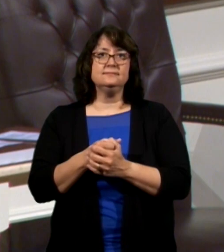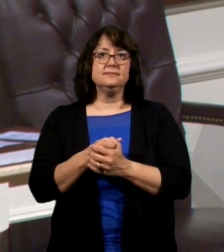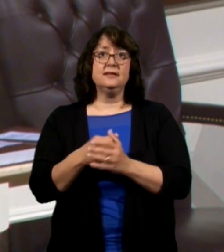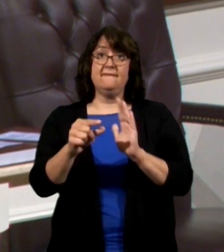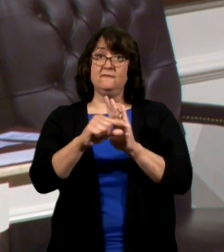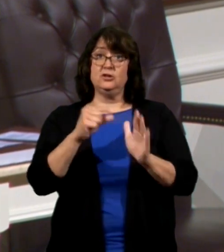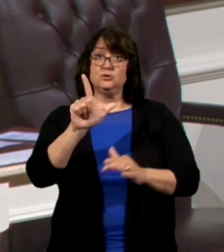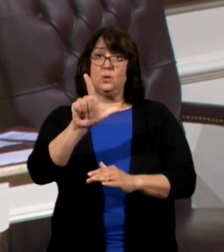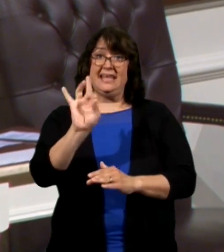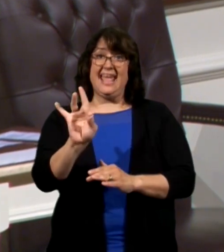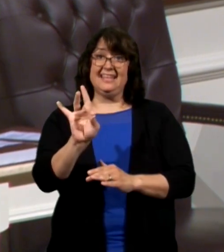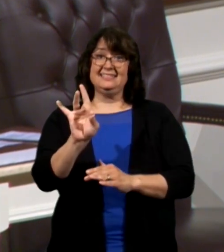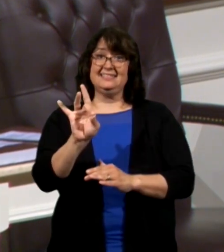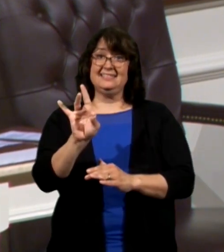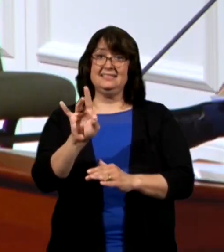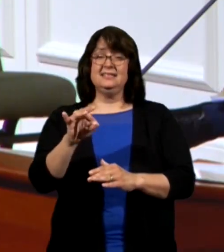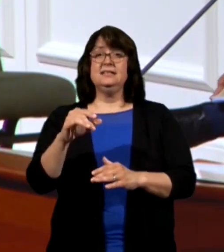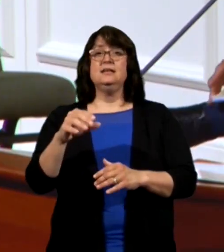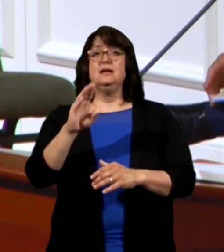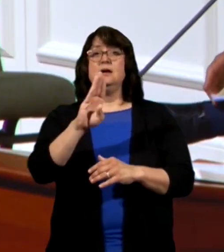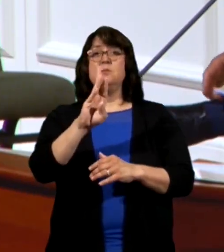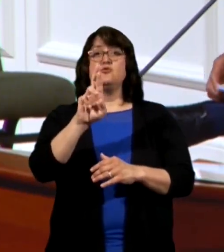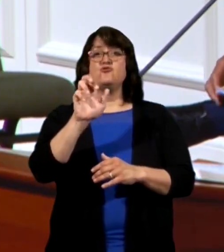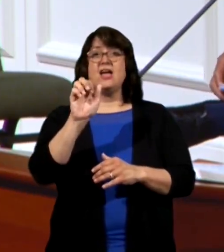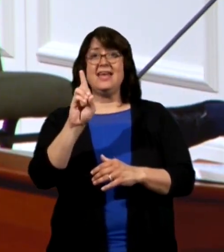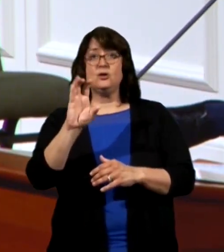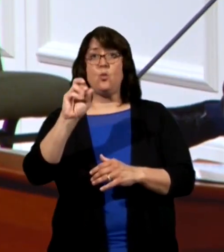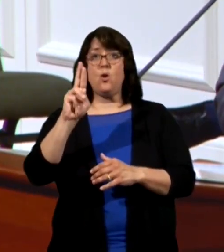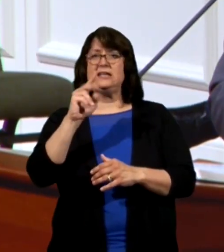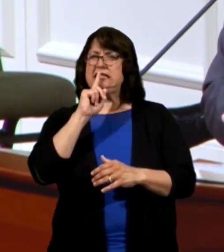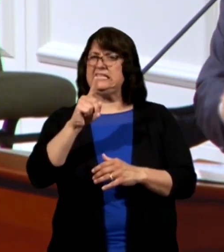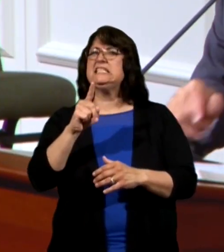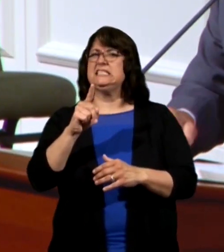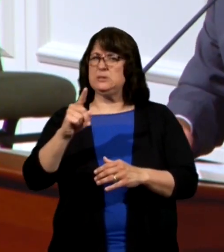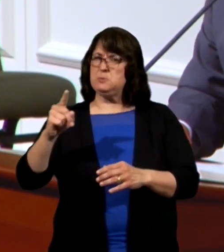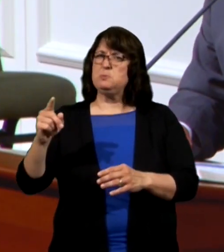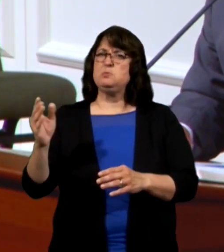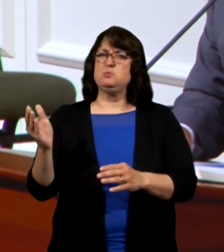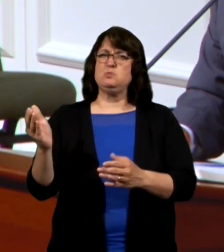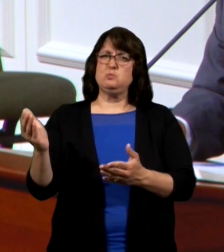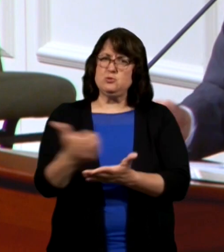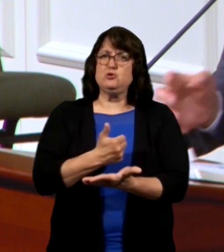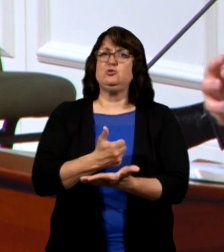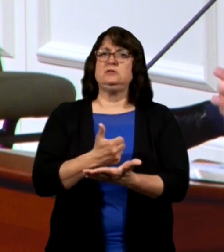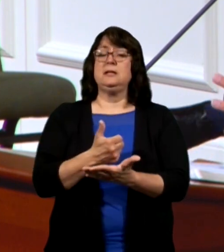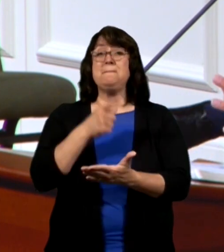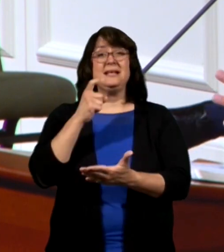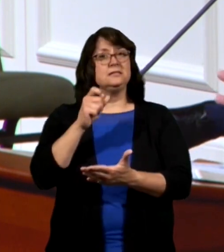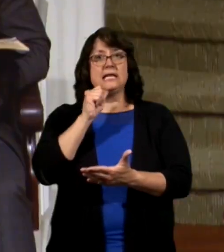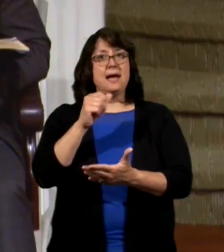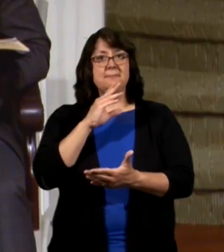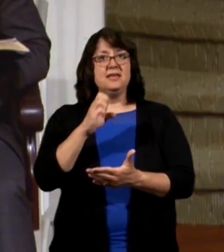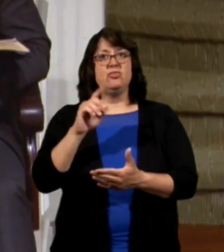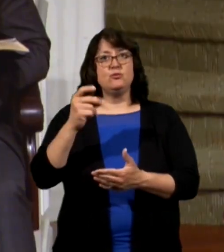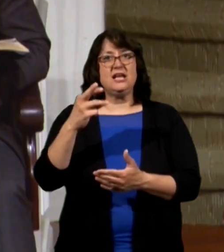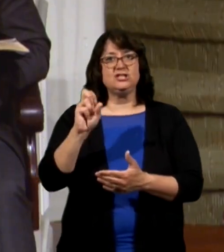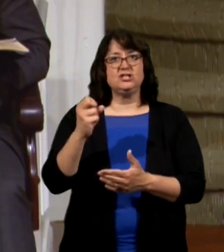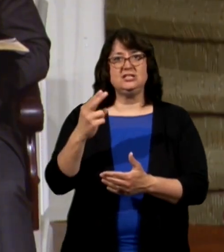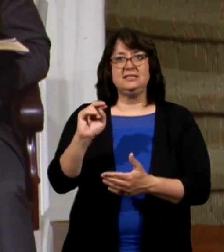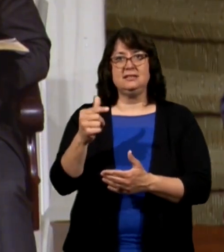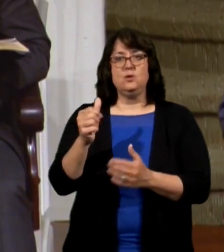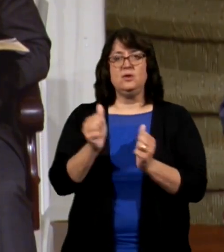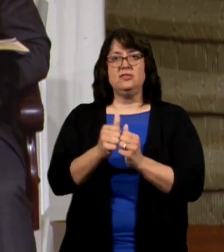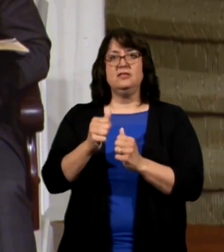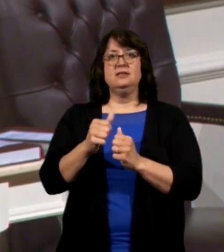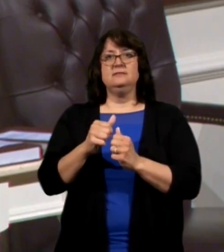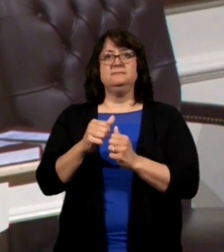verse 28 bread corn is bruised because he will not ever be threshing it nor break it with the wheel of his